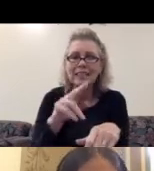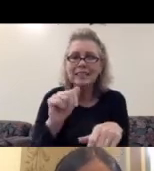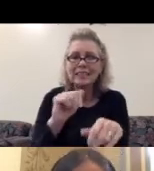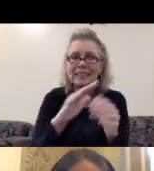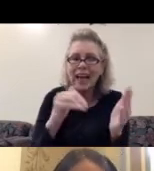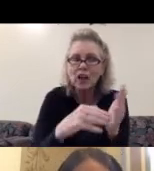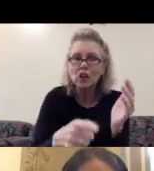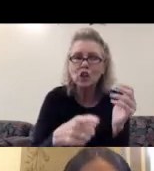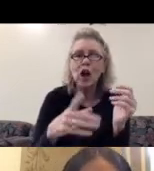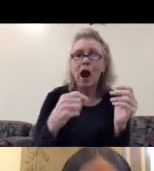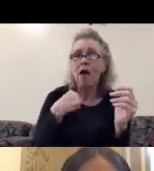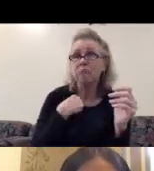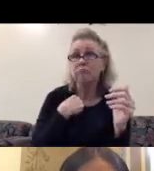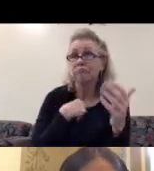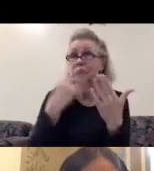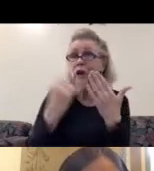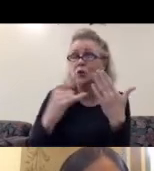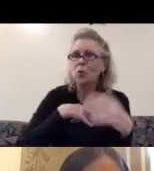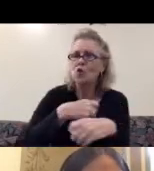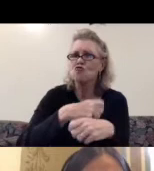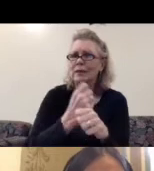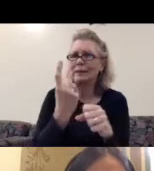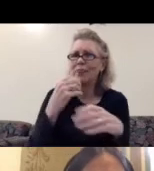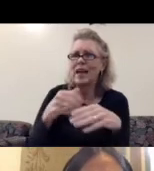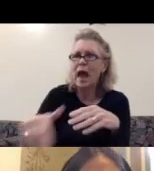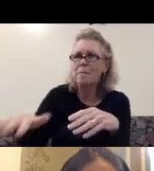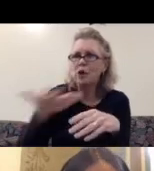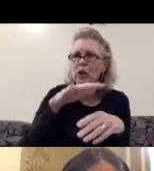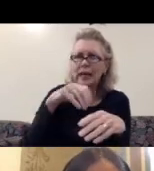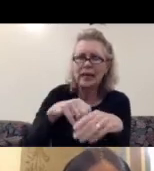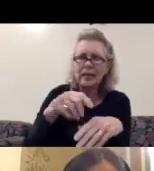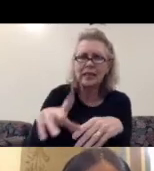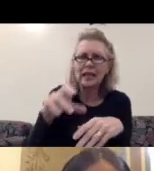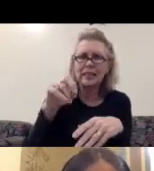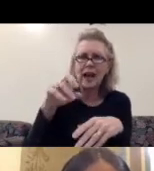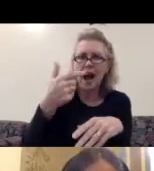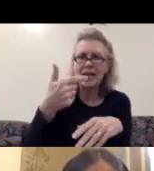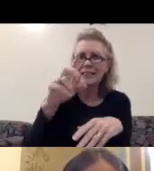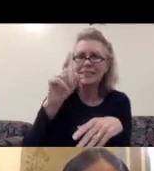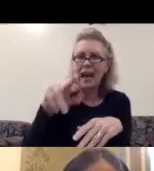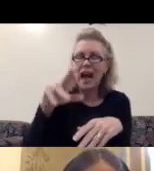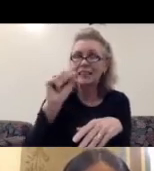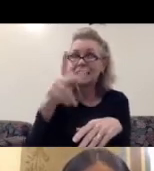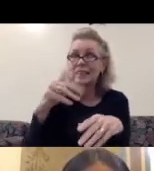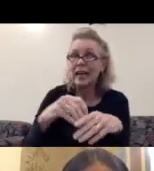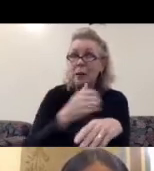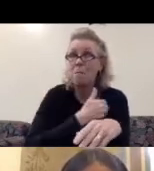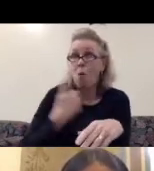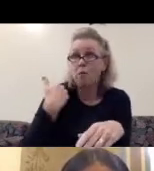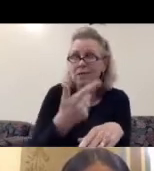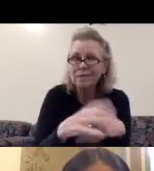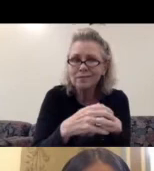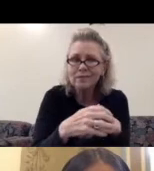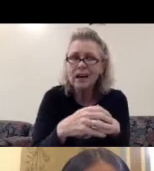for the neighborhood where the residency is located in the suburbs of Vansk in Poland. The whole base of my proposal